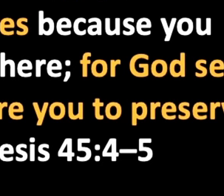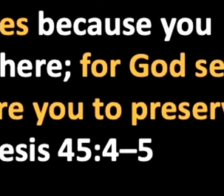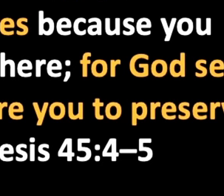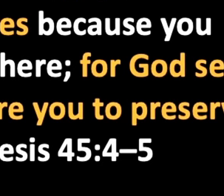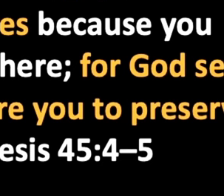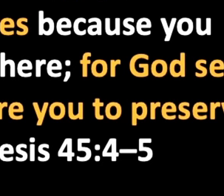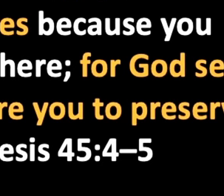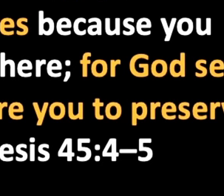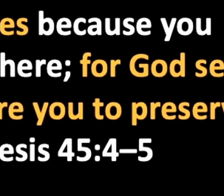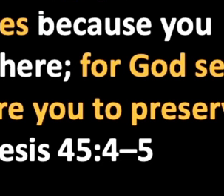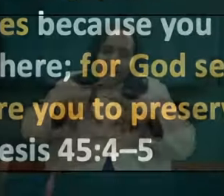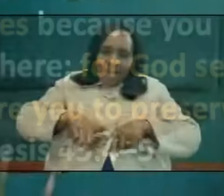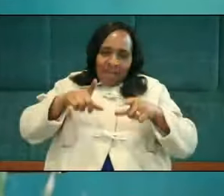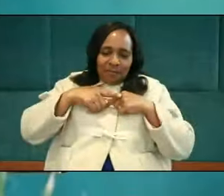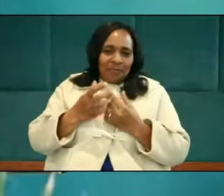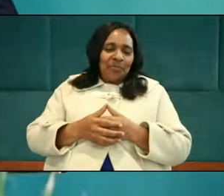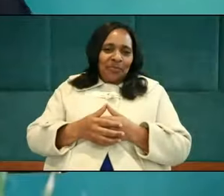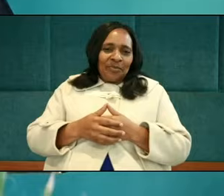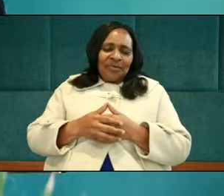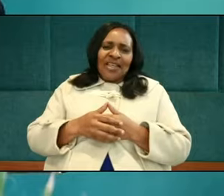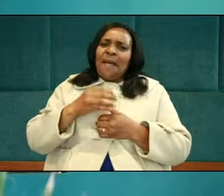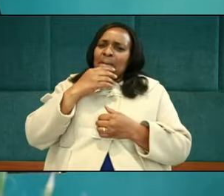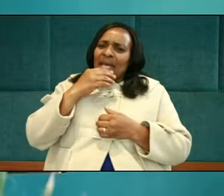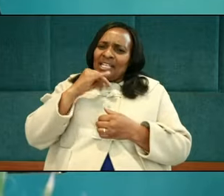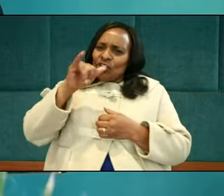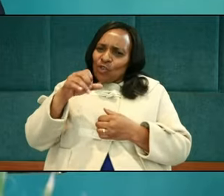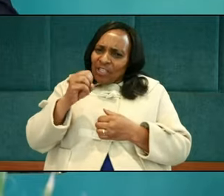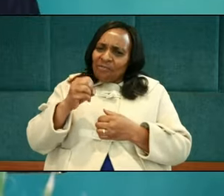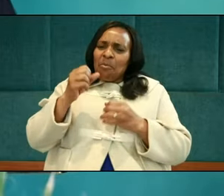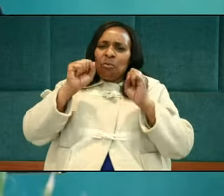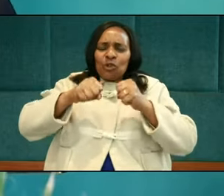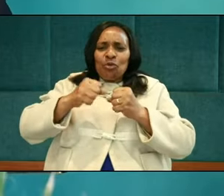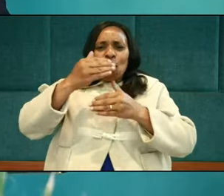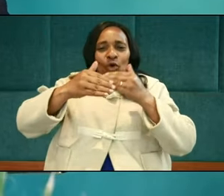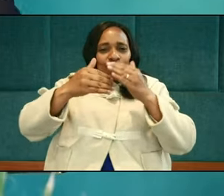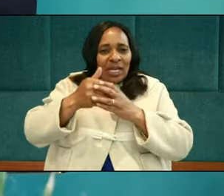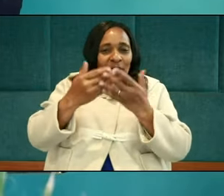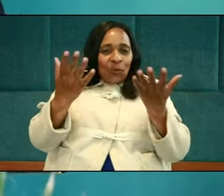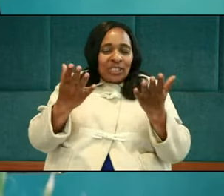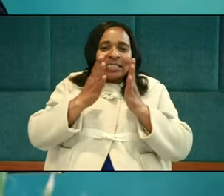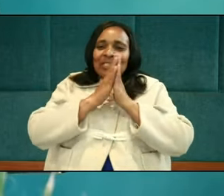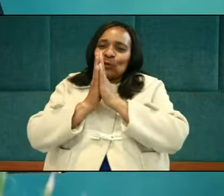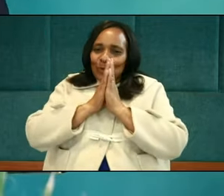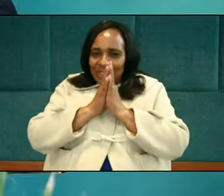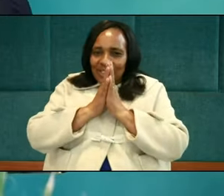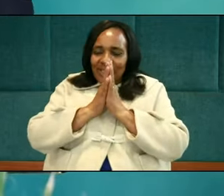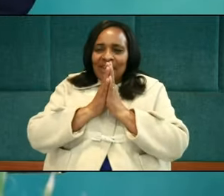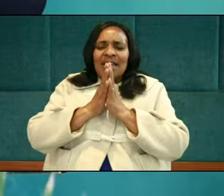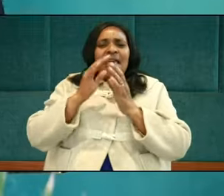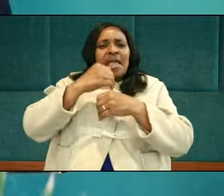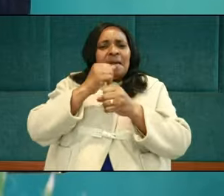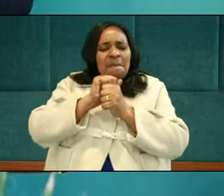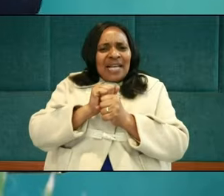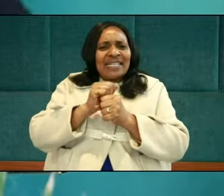life. Joseph reconstructed the narrative. He reconstructed